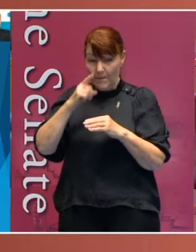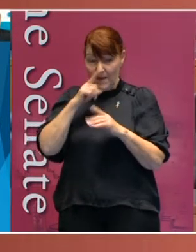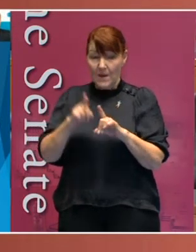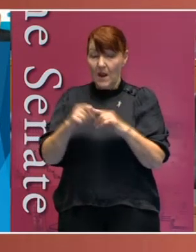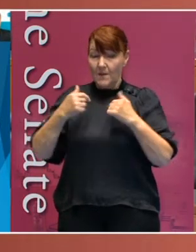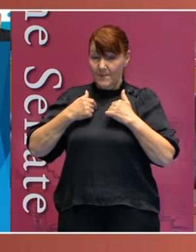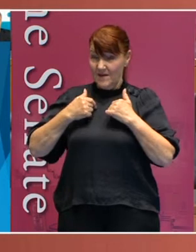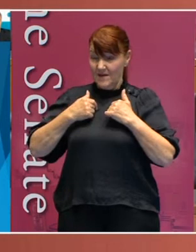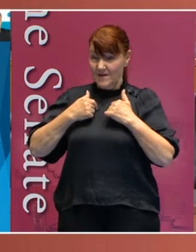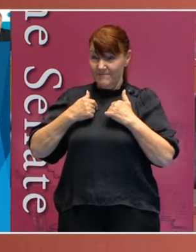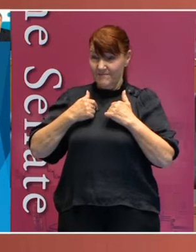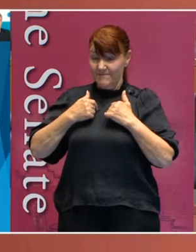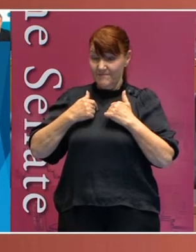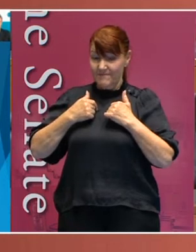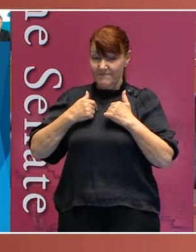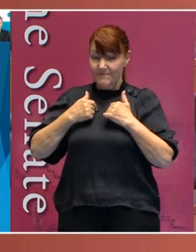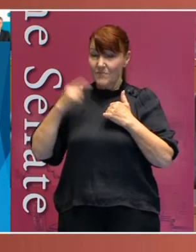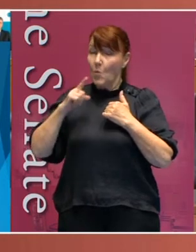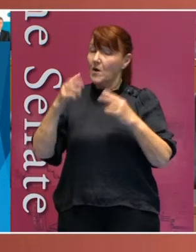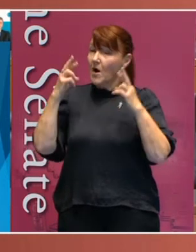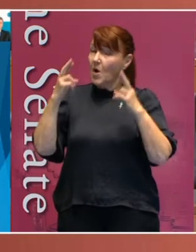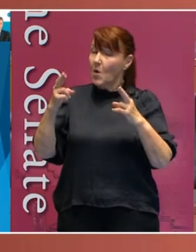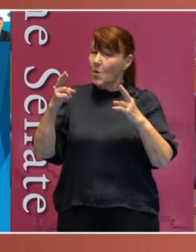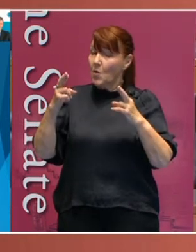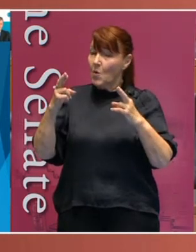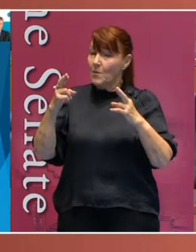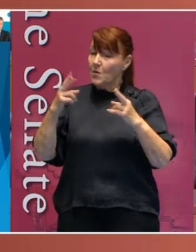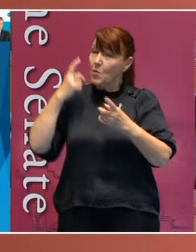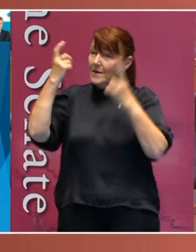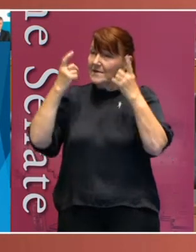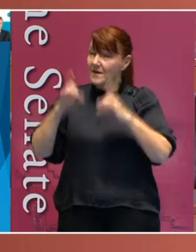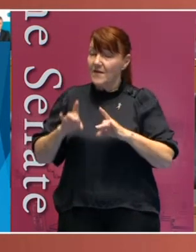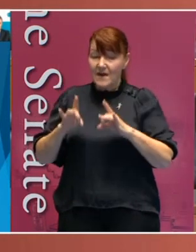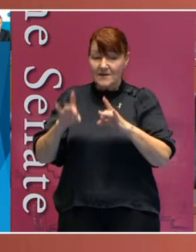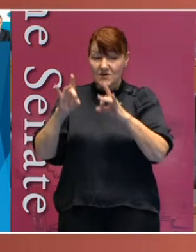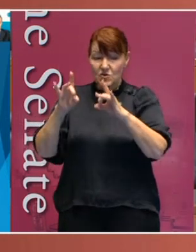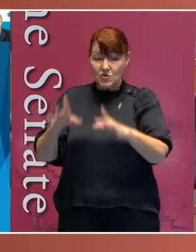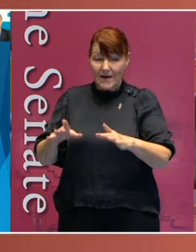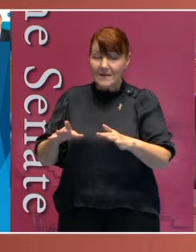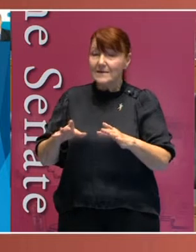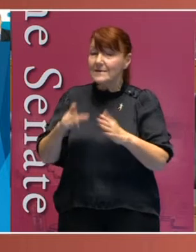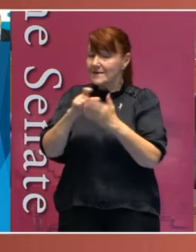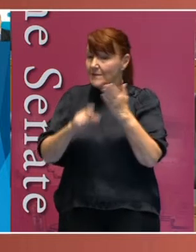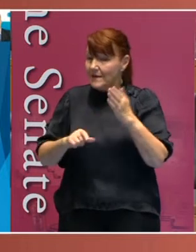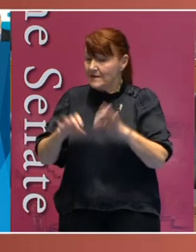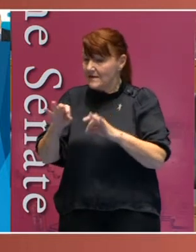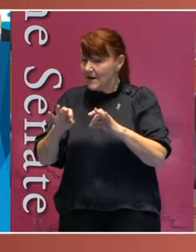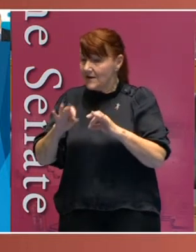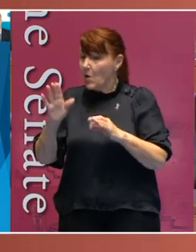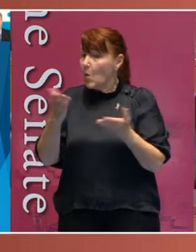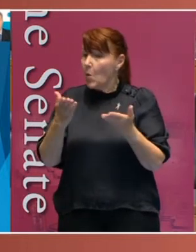me. And what I hope is that when we consider the Australian disability strategy and where to next,